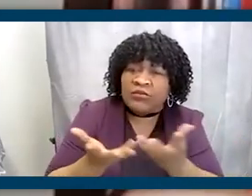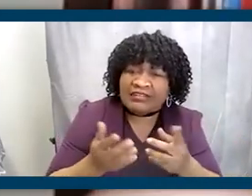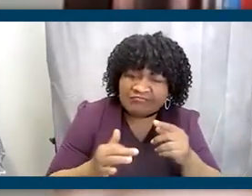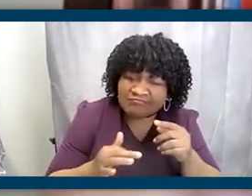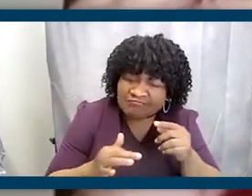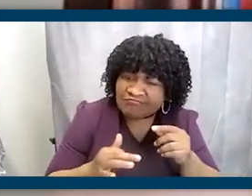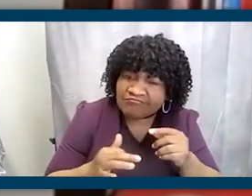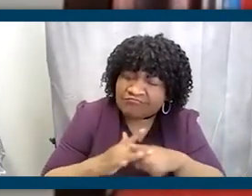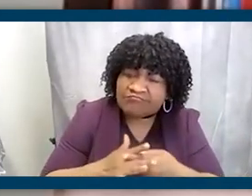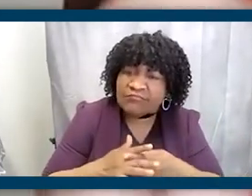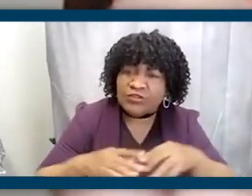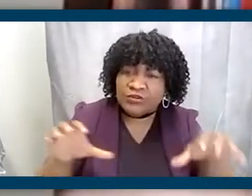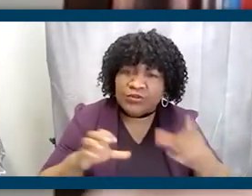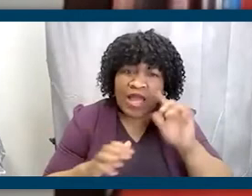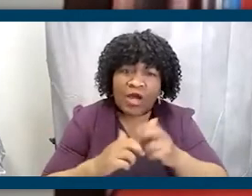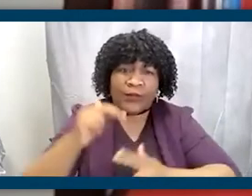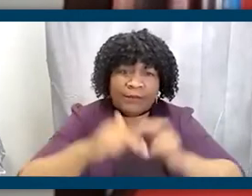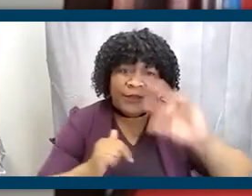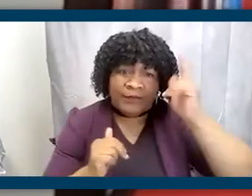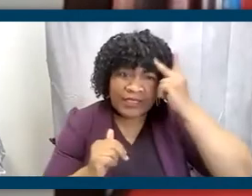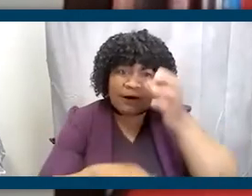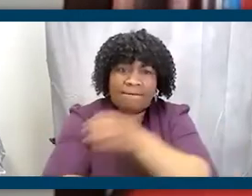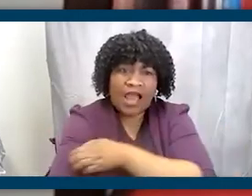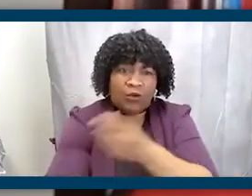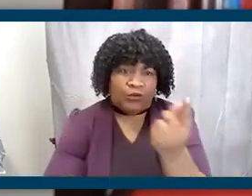do to build political power?